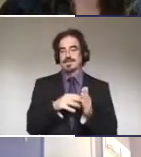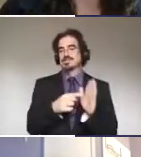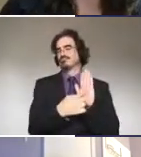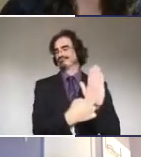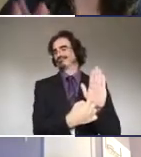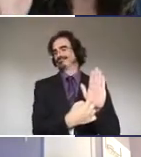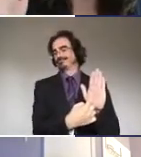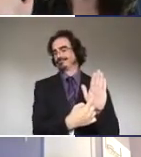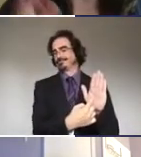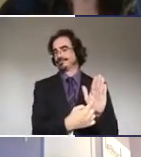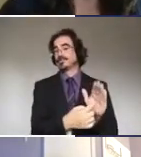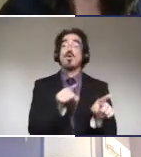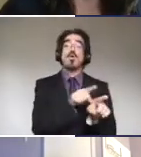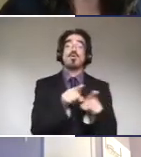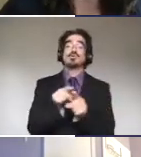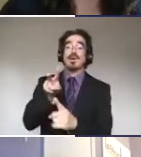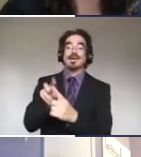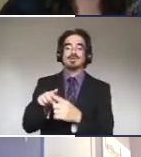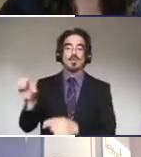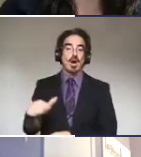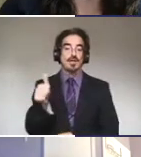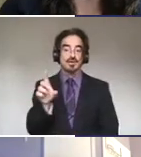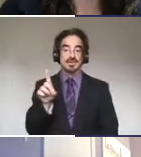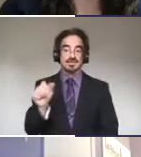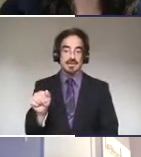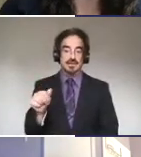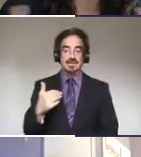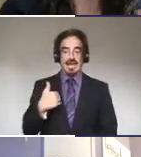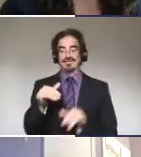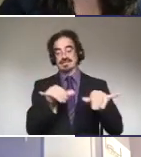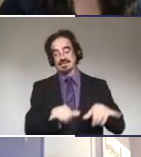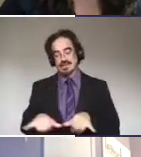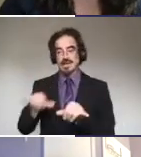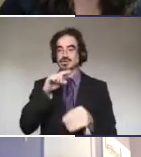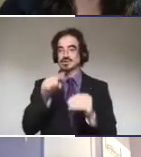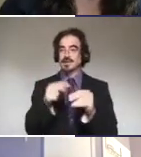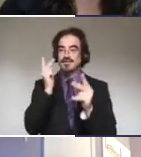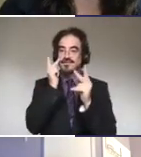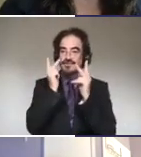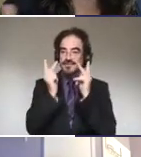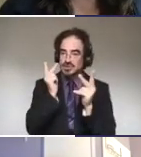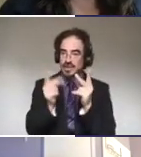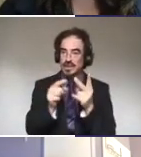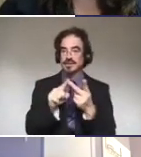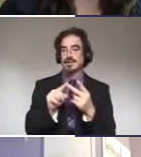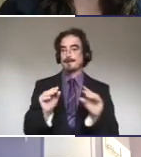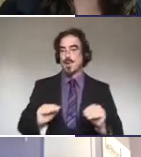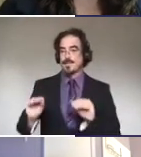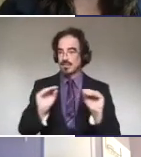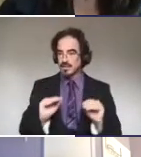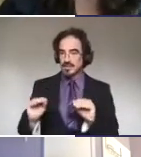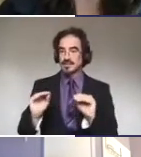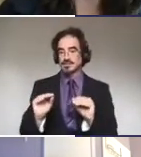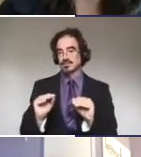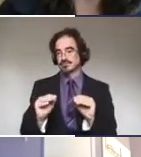this also applies to other disabilities too. There are standards about, um, vision, um, about mobility too. They are there